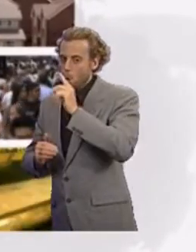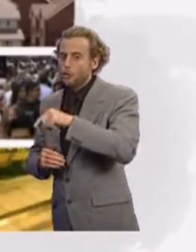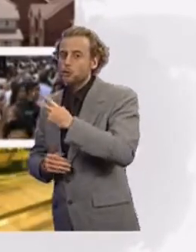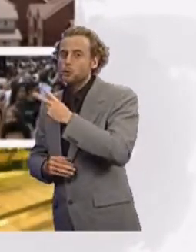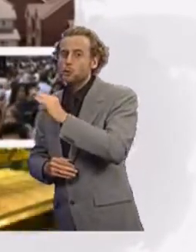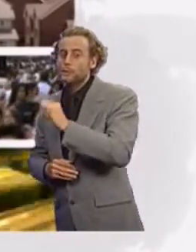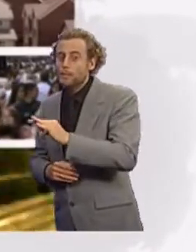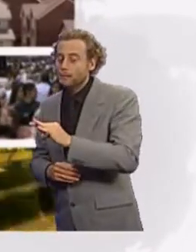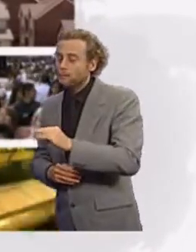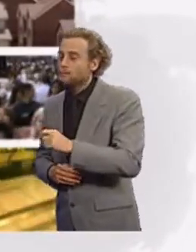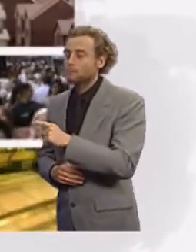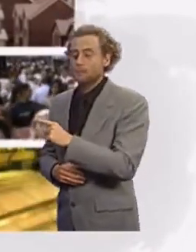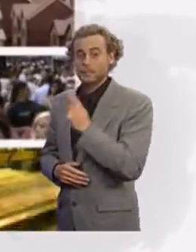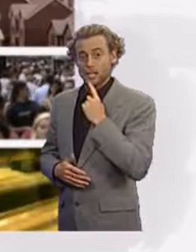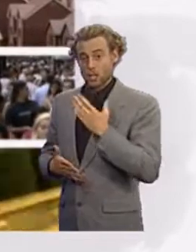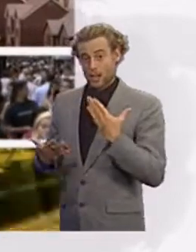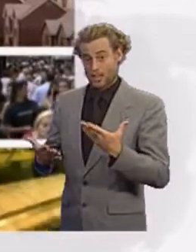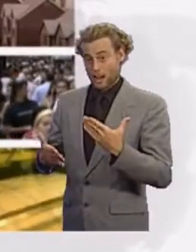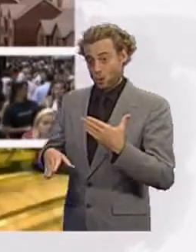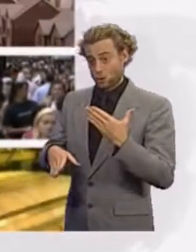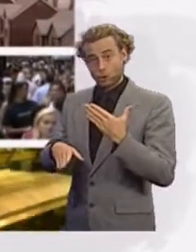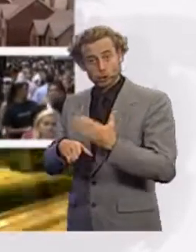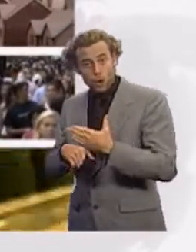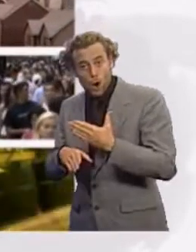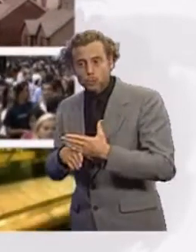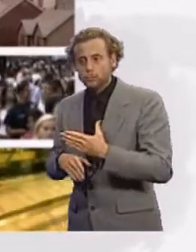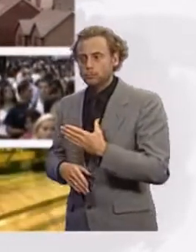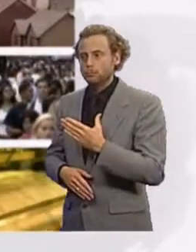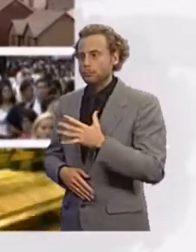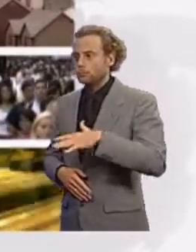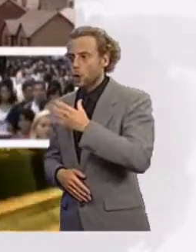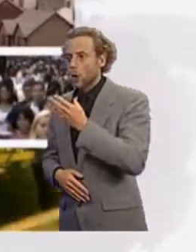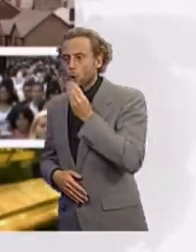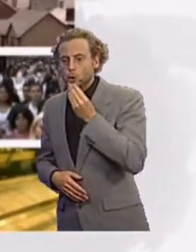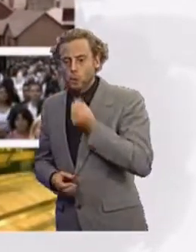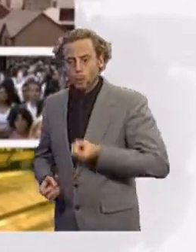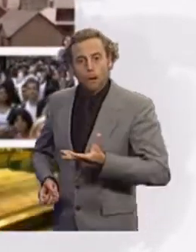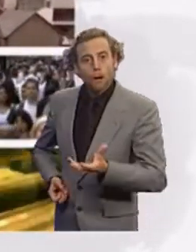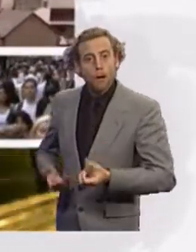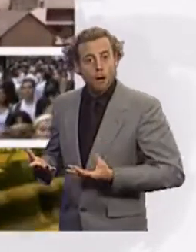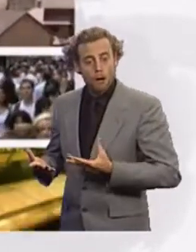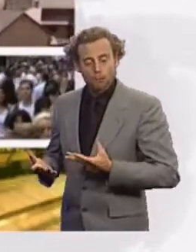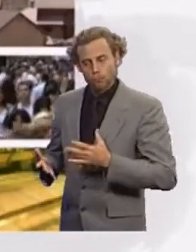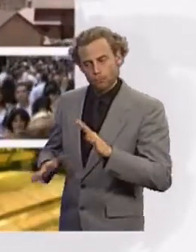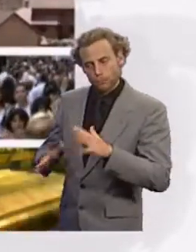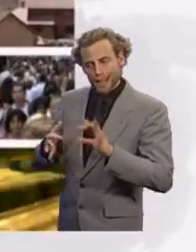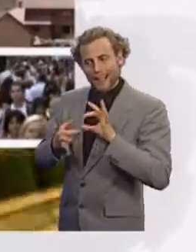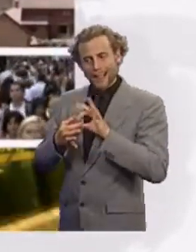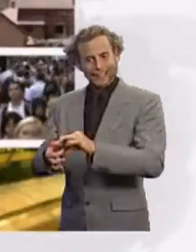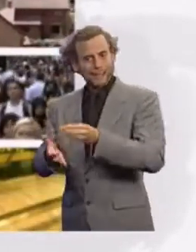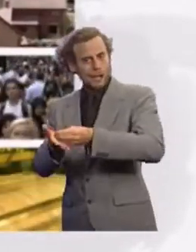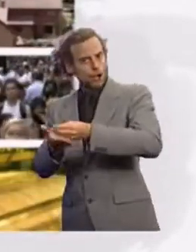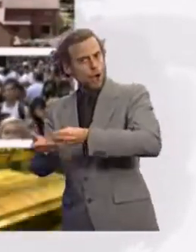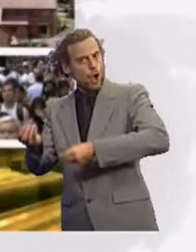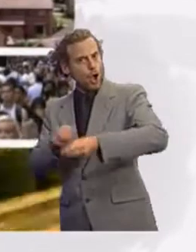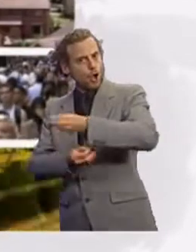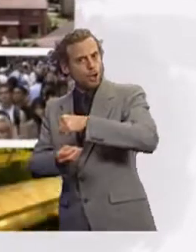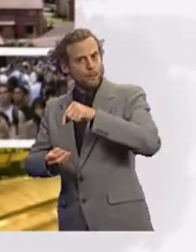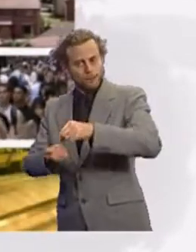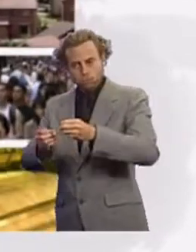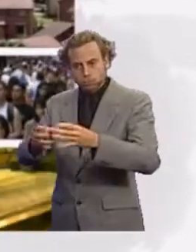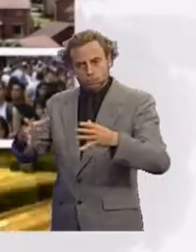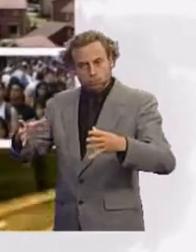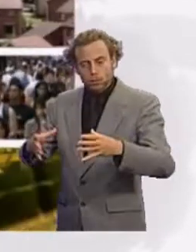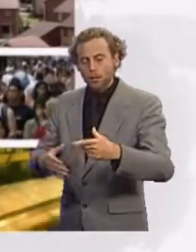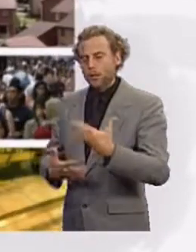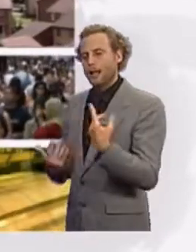Jobs, consumer confidence are standard of living. They're all linked to the rate at which the economy grows. And today, in its quarterly